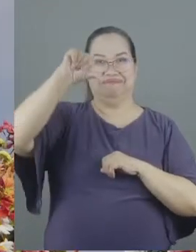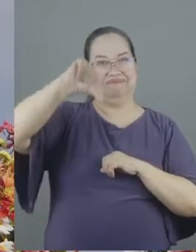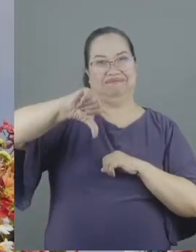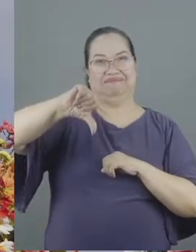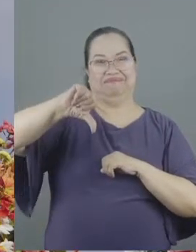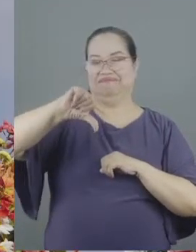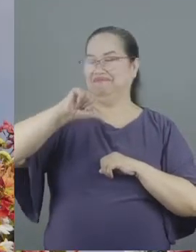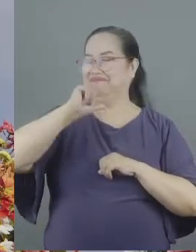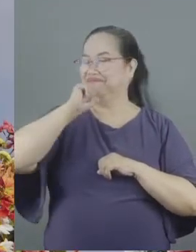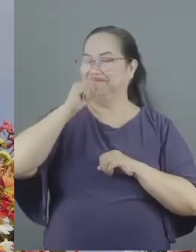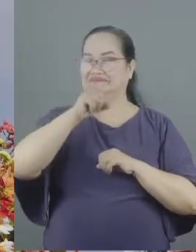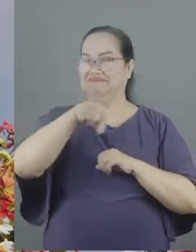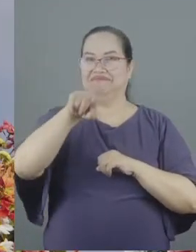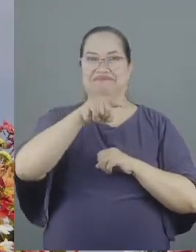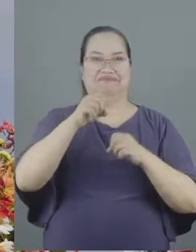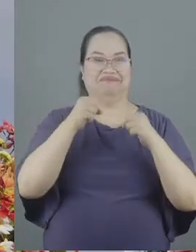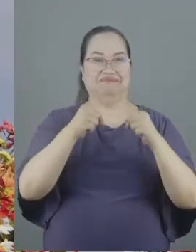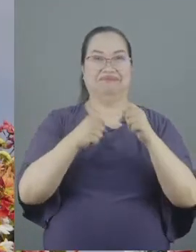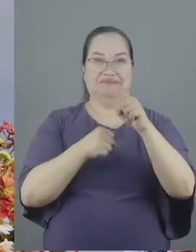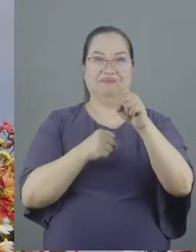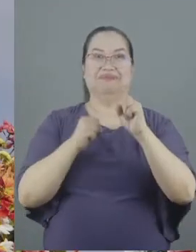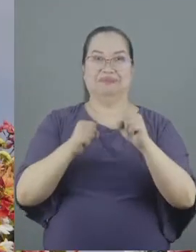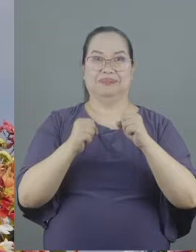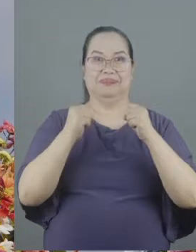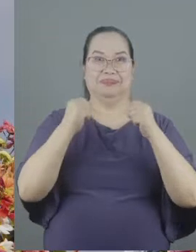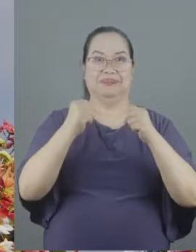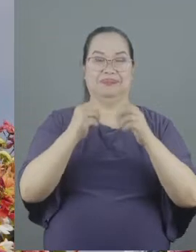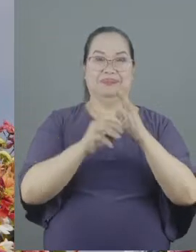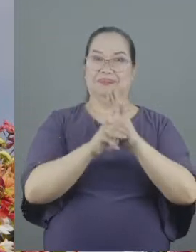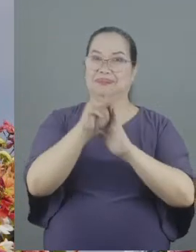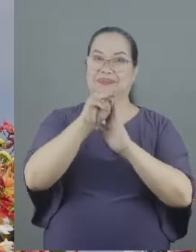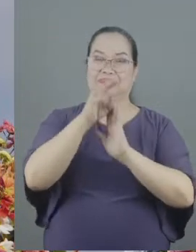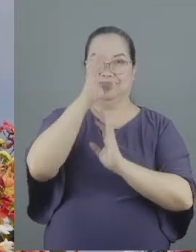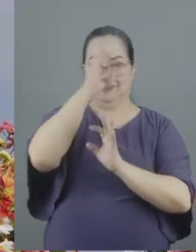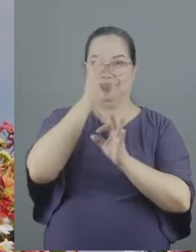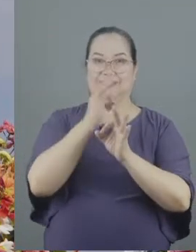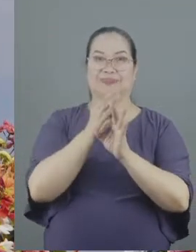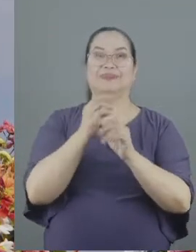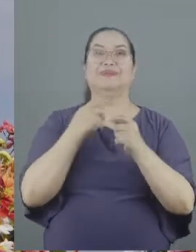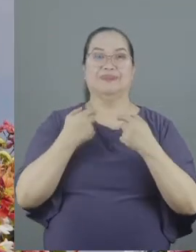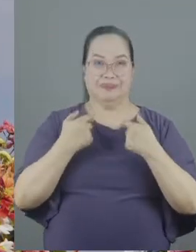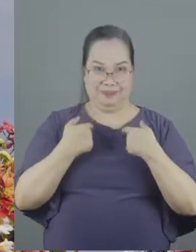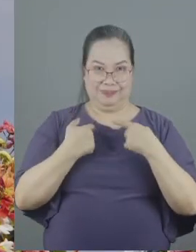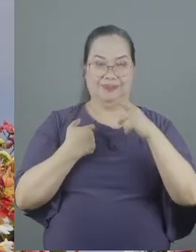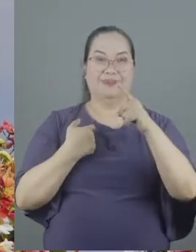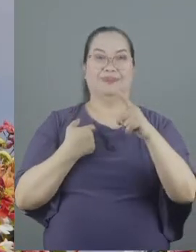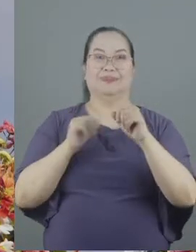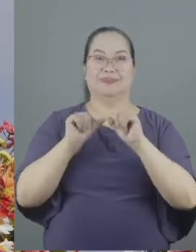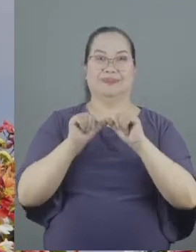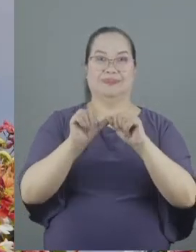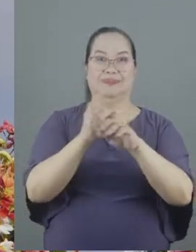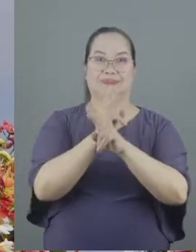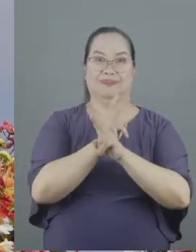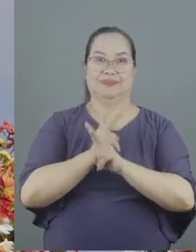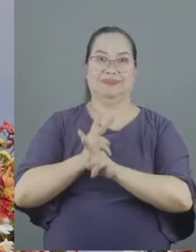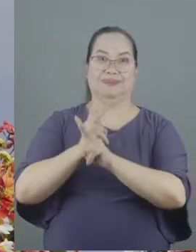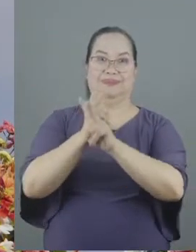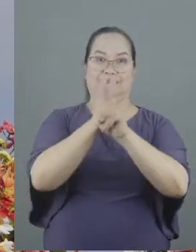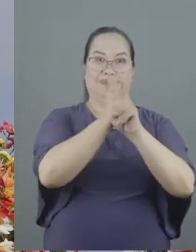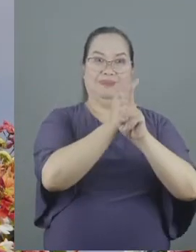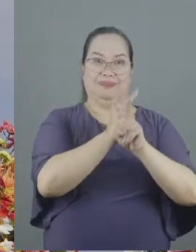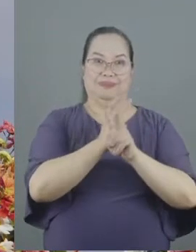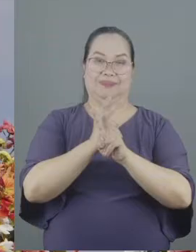strong yes you can be strong and mature in the faith but you have to keep watch on yourself